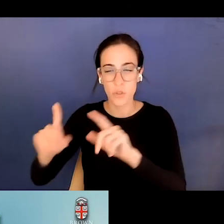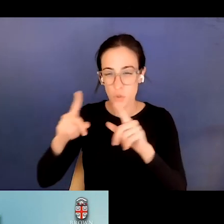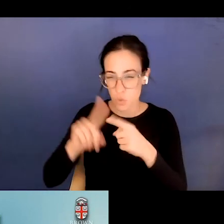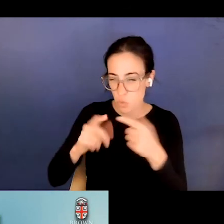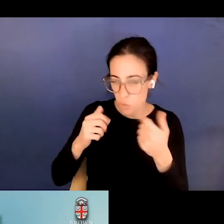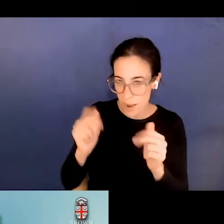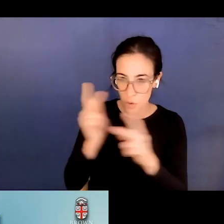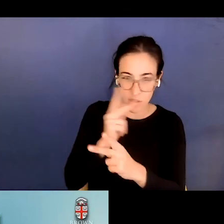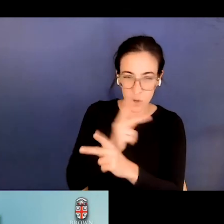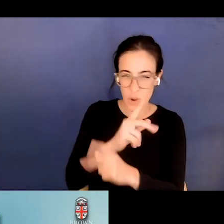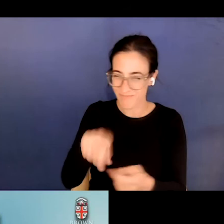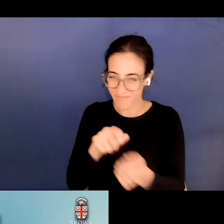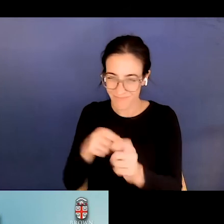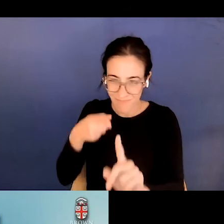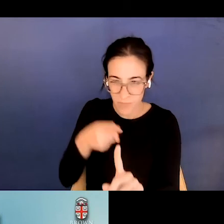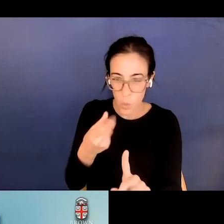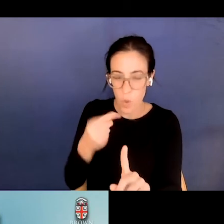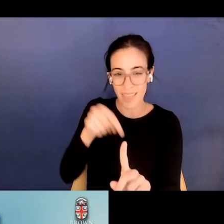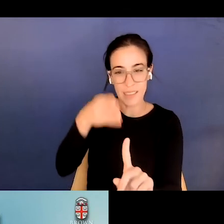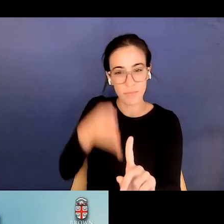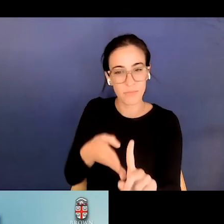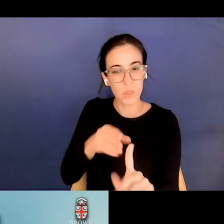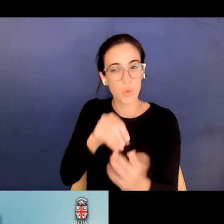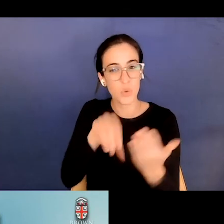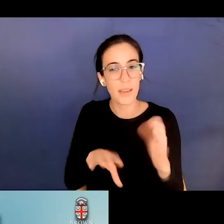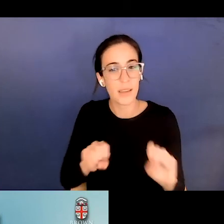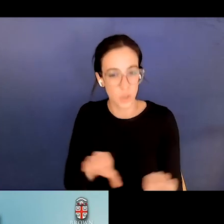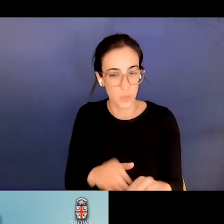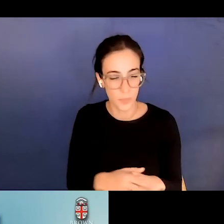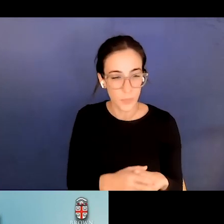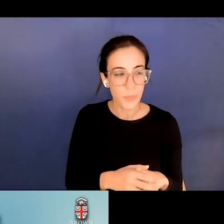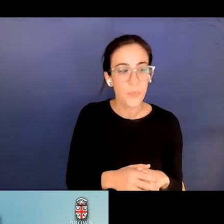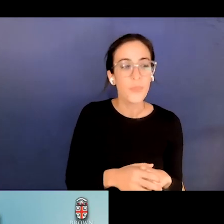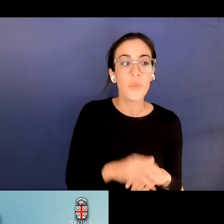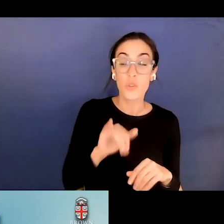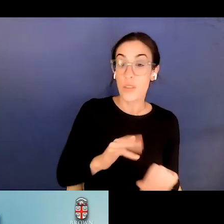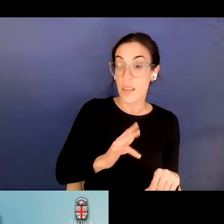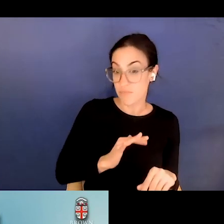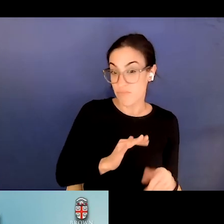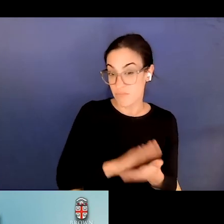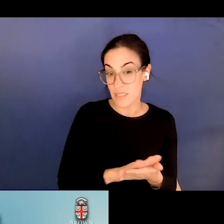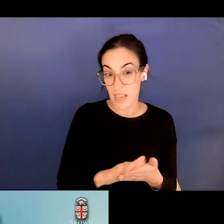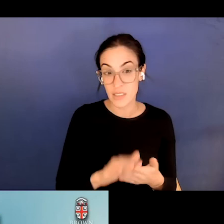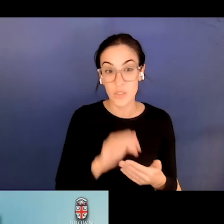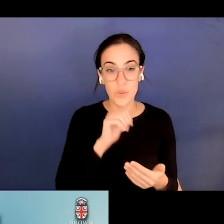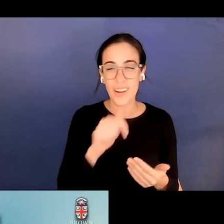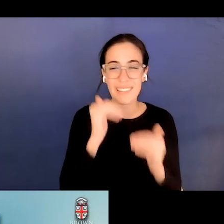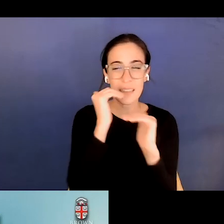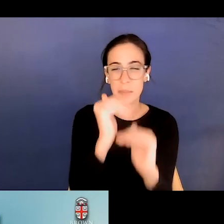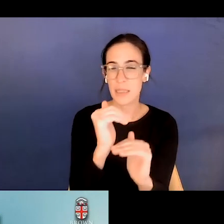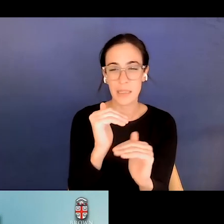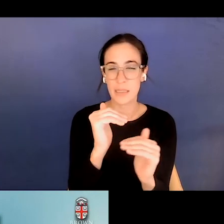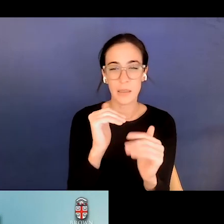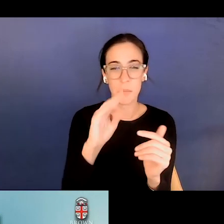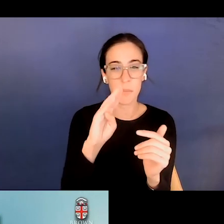can or cannot do. So that's, that's, that's one of the really nice things is that you're not constrained by that necessity to,